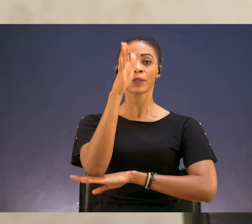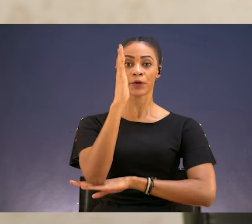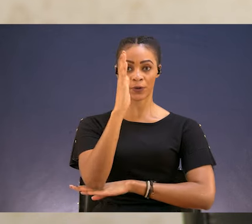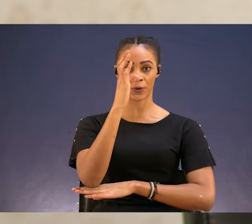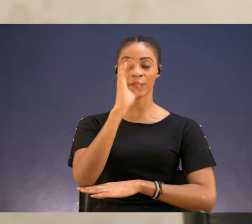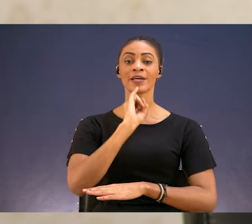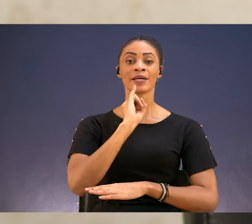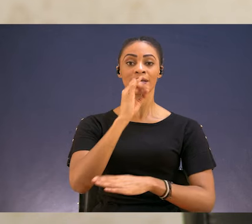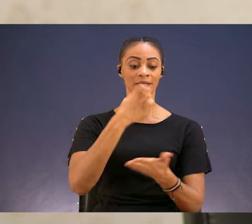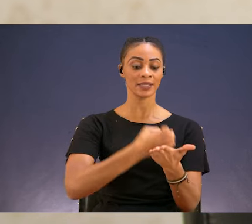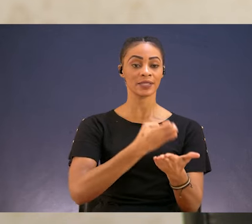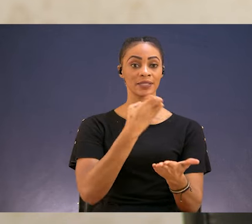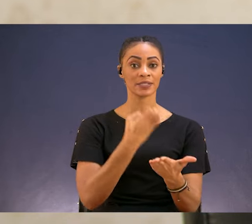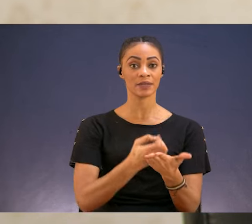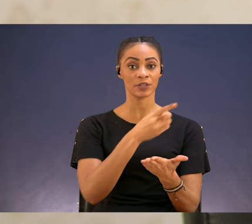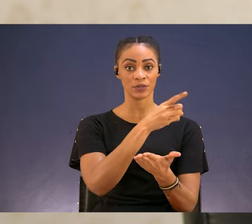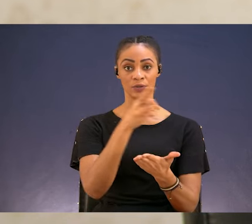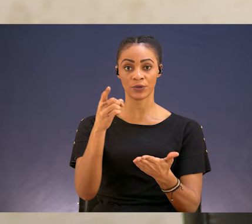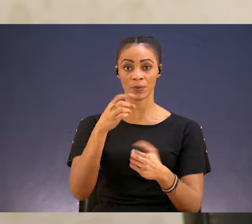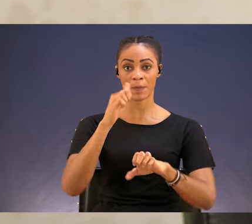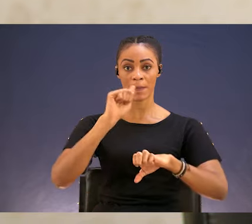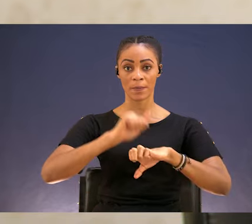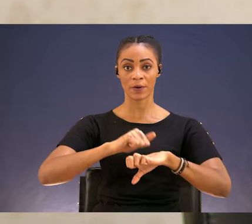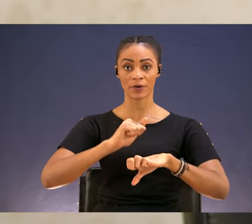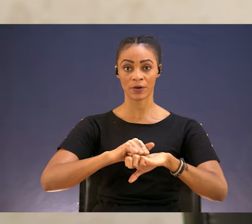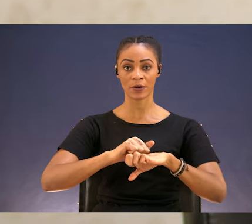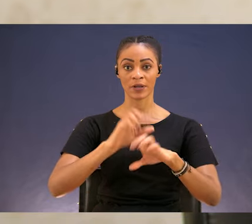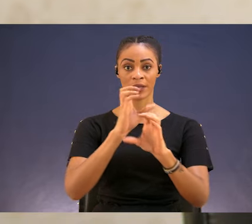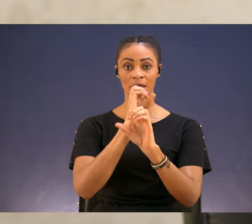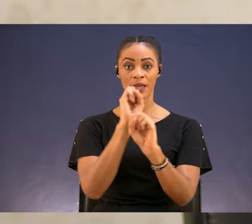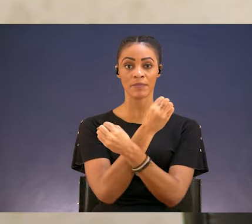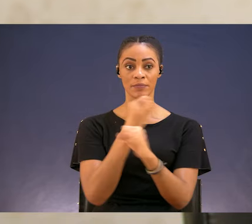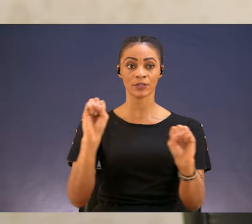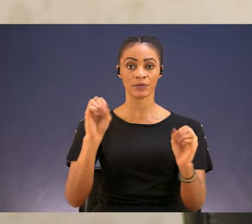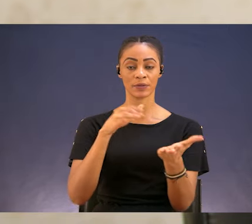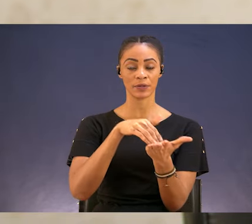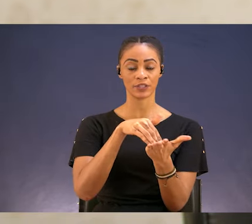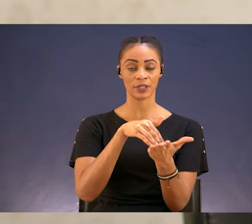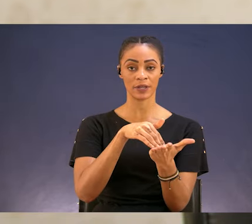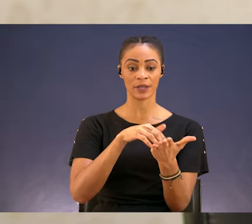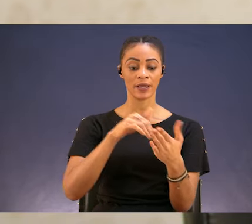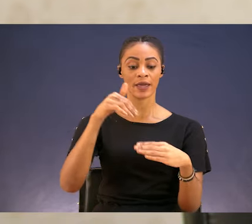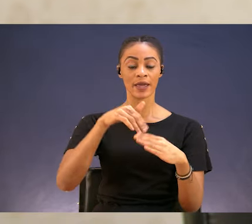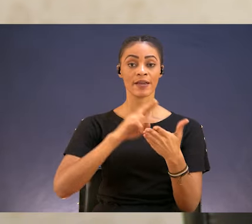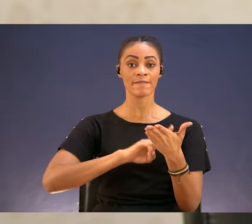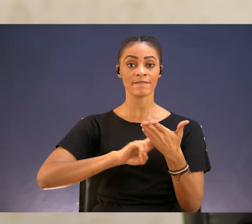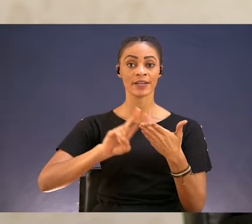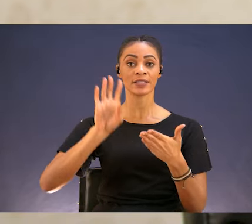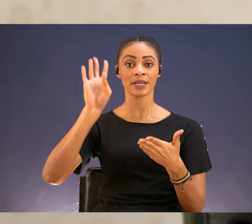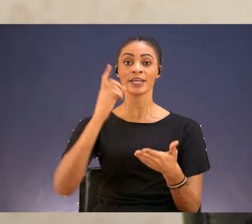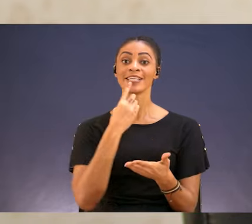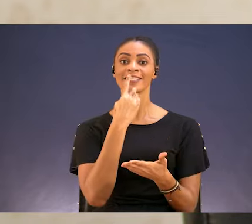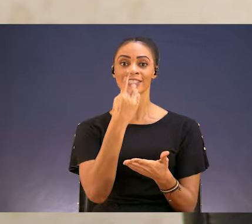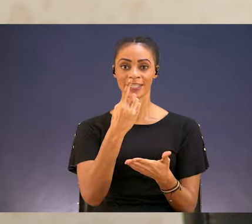this, God is establishing you on a rock that cannot be shaken. And so in these verses, he